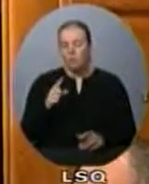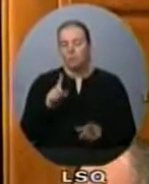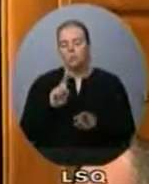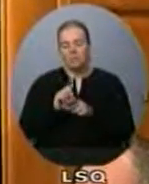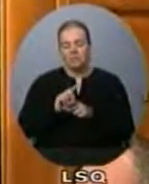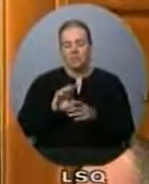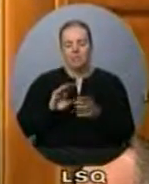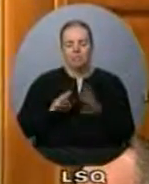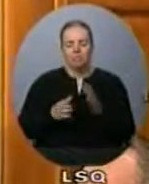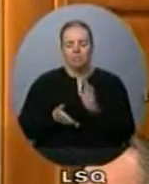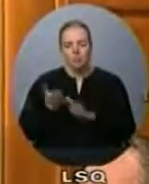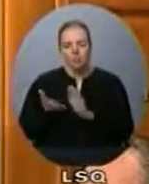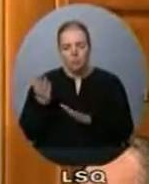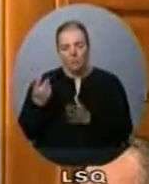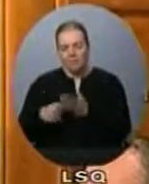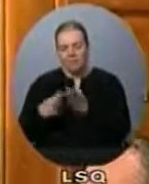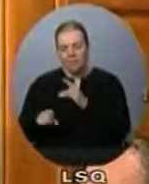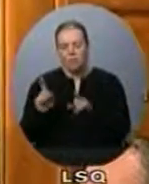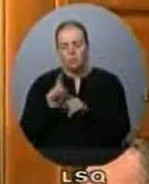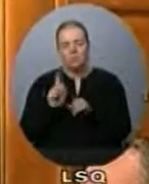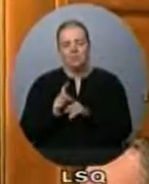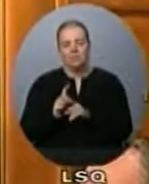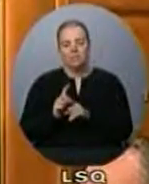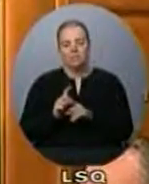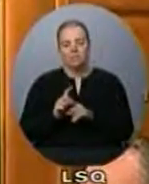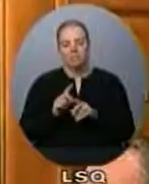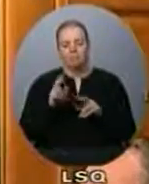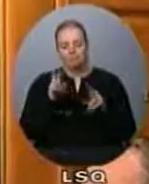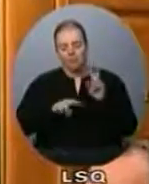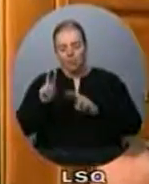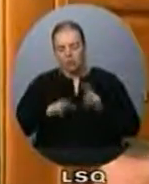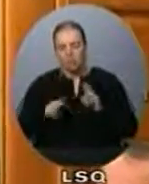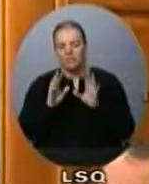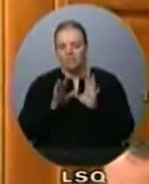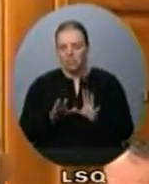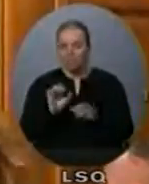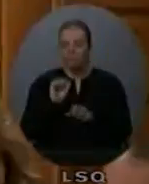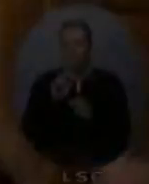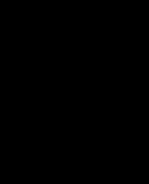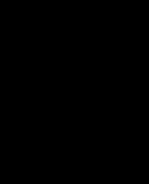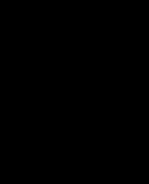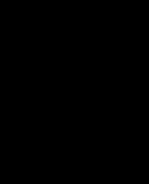review. We remain on track to balance our budget by 2015-2016.